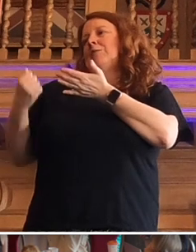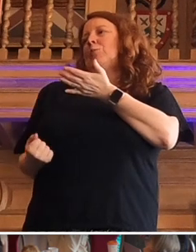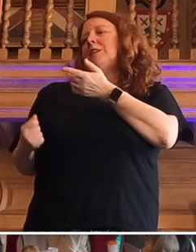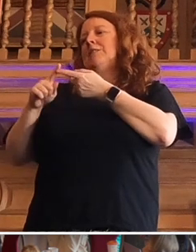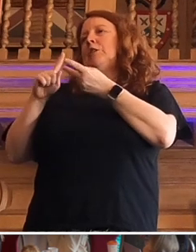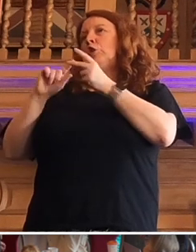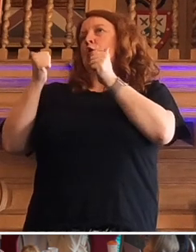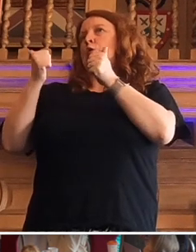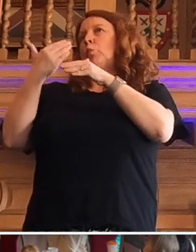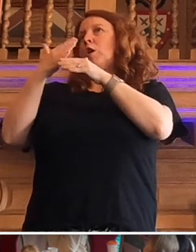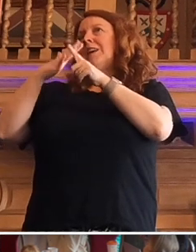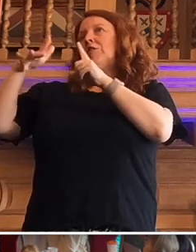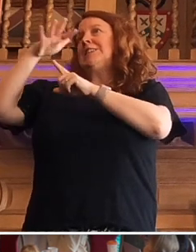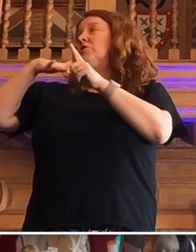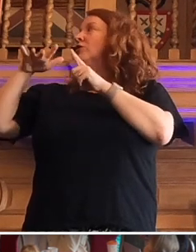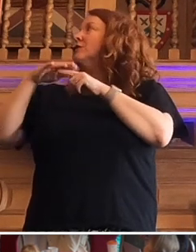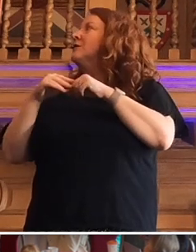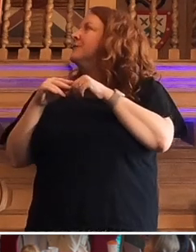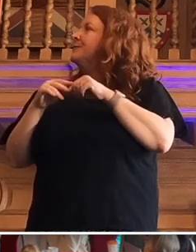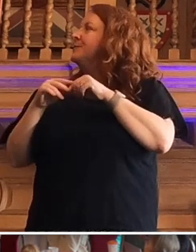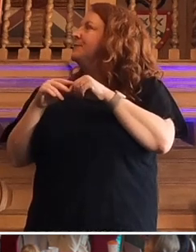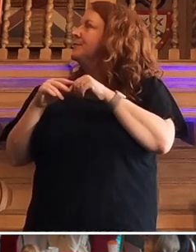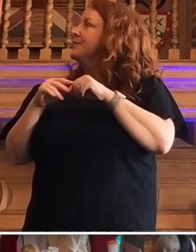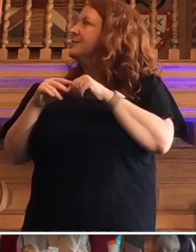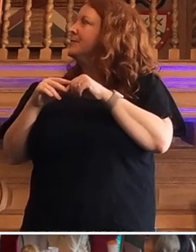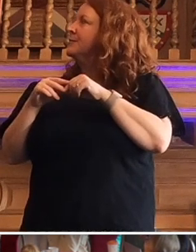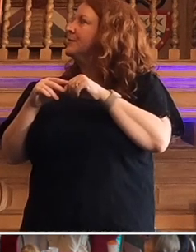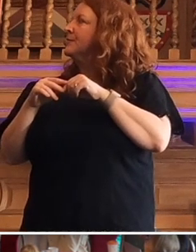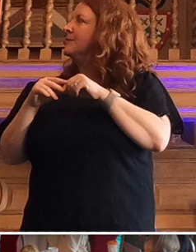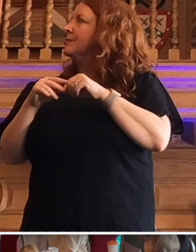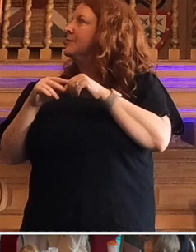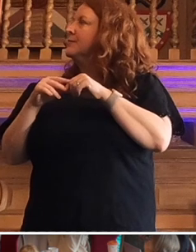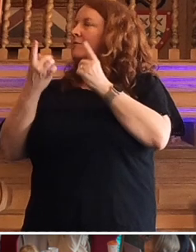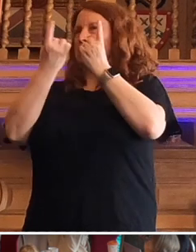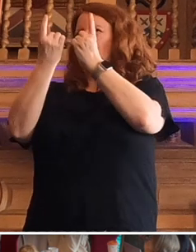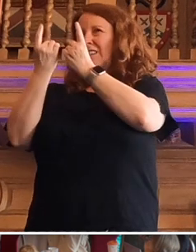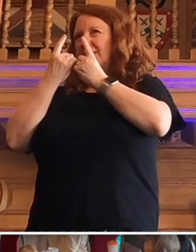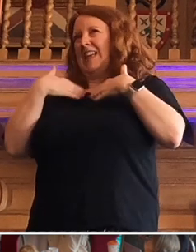conditions and the like, healthy products and services,